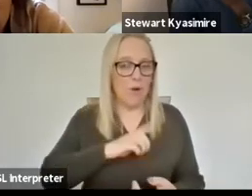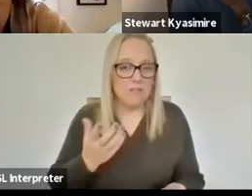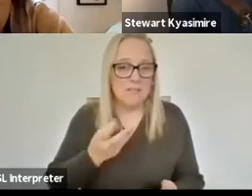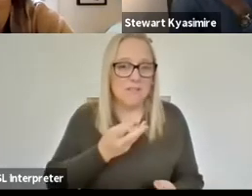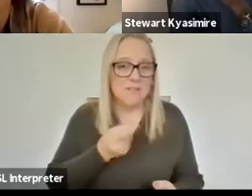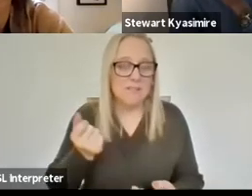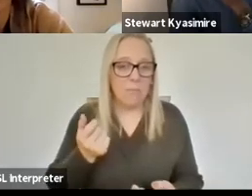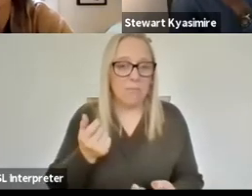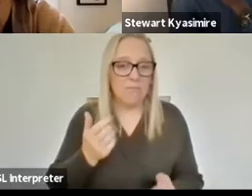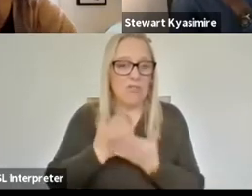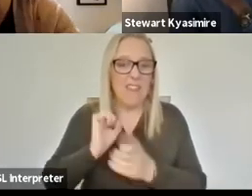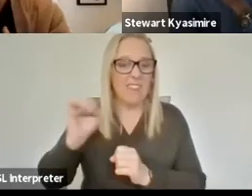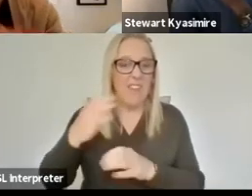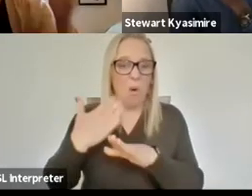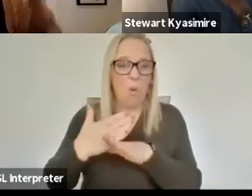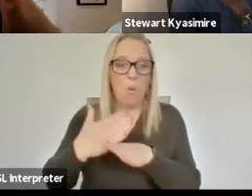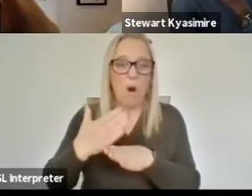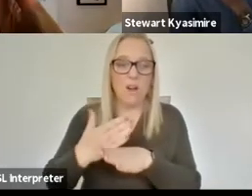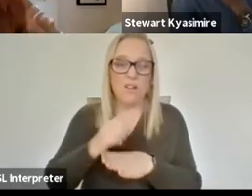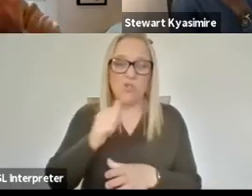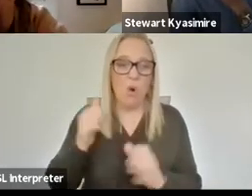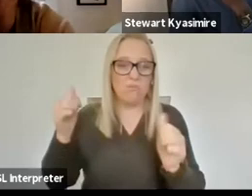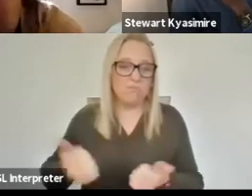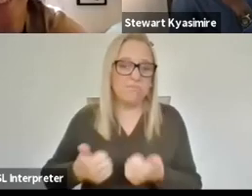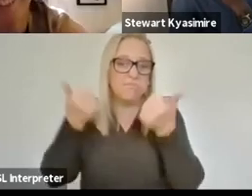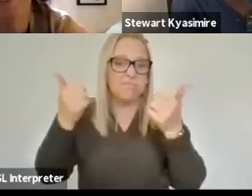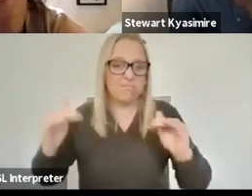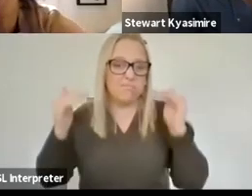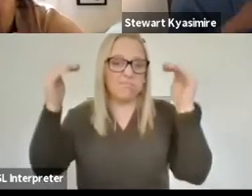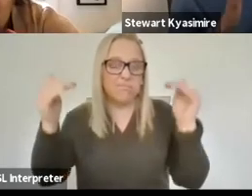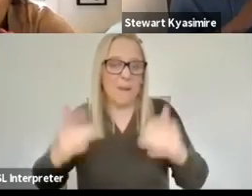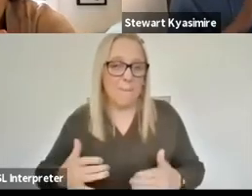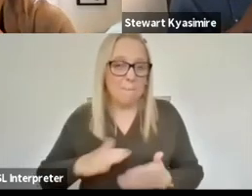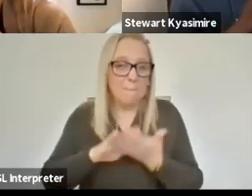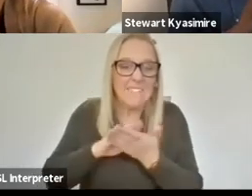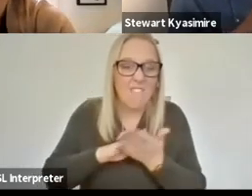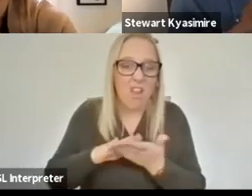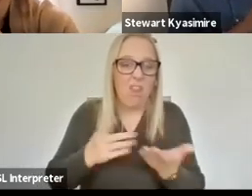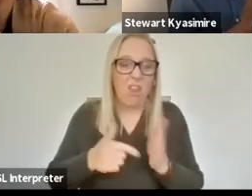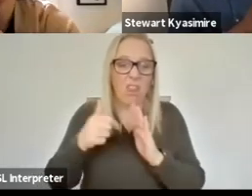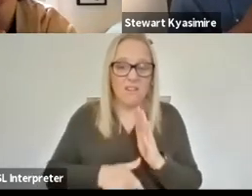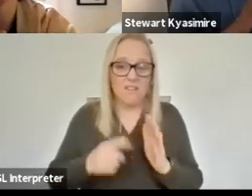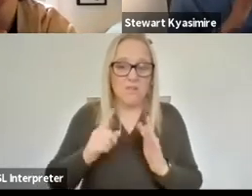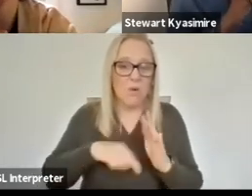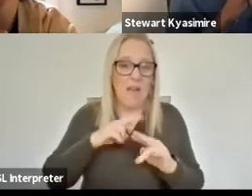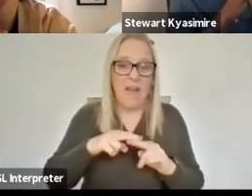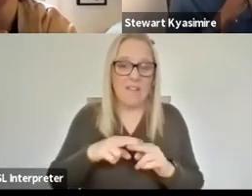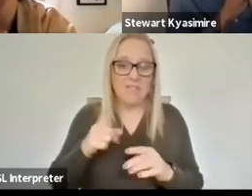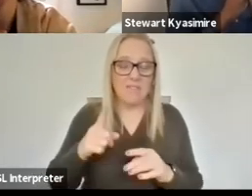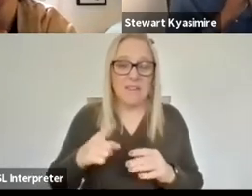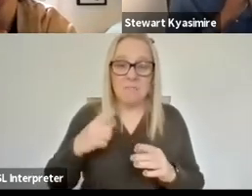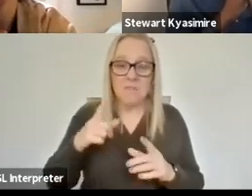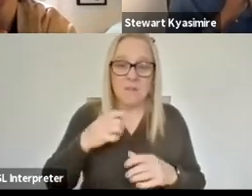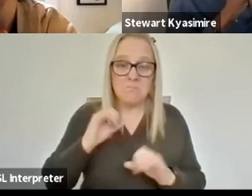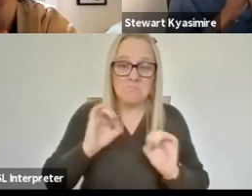make meaningful work for enough people and uh do you know what and if those things don't survive there's no great loss